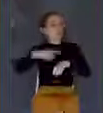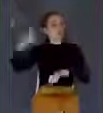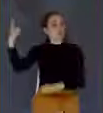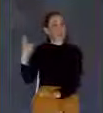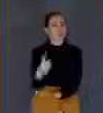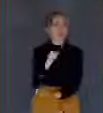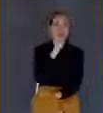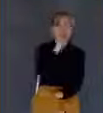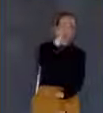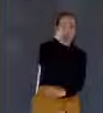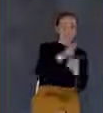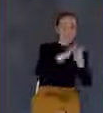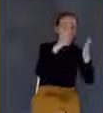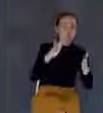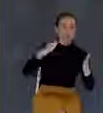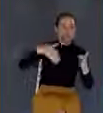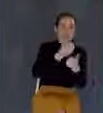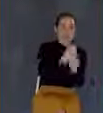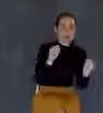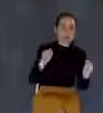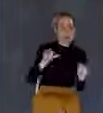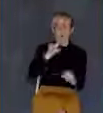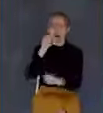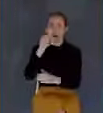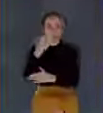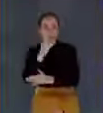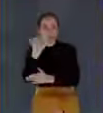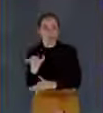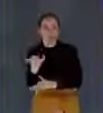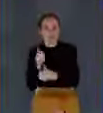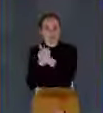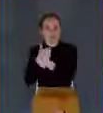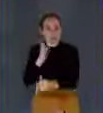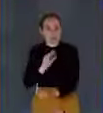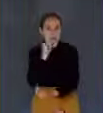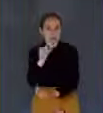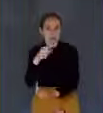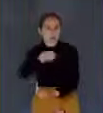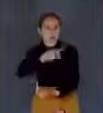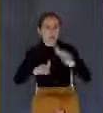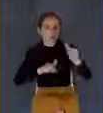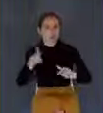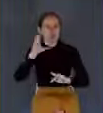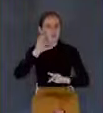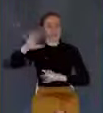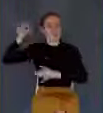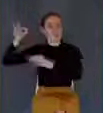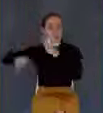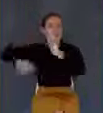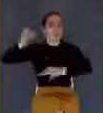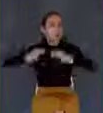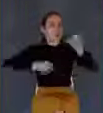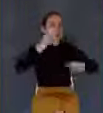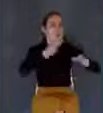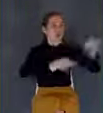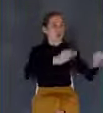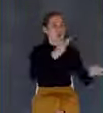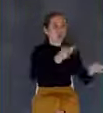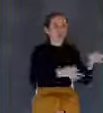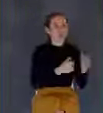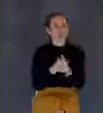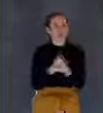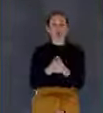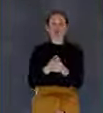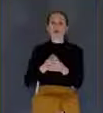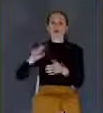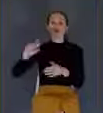the ungodly, and those who have not received the gospel. 2 Thessalonians 1.7 says, And to you who are troubled, rest with